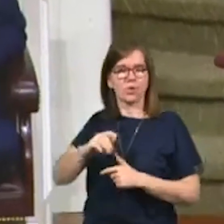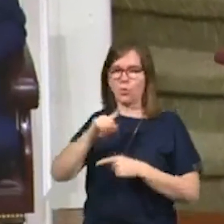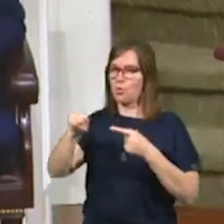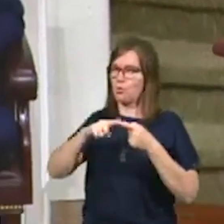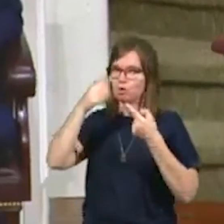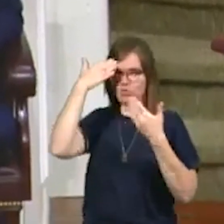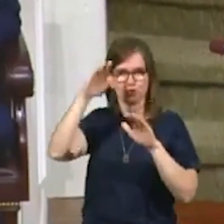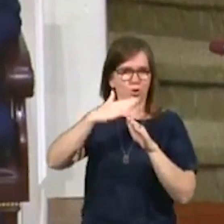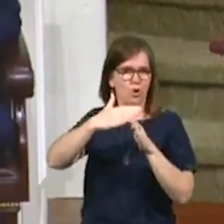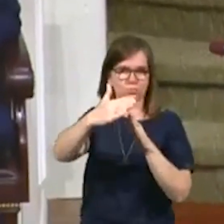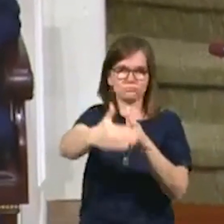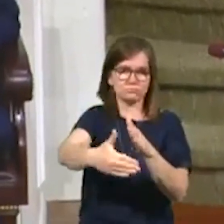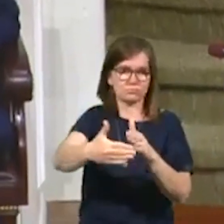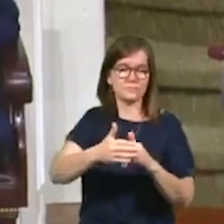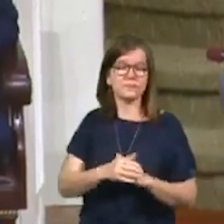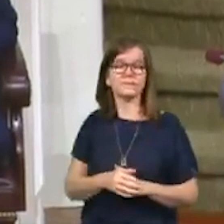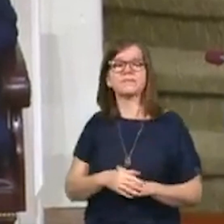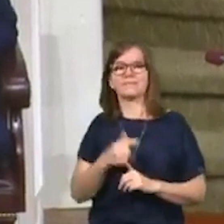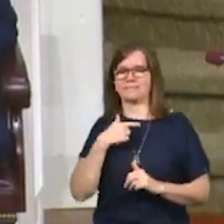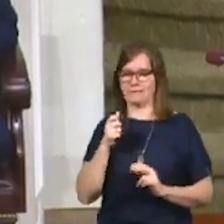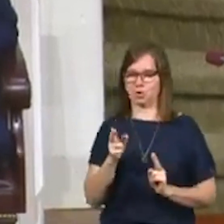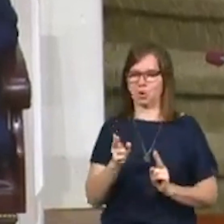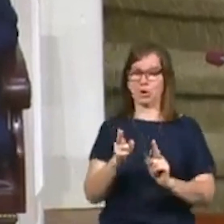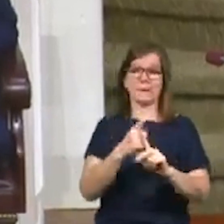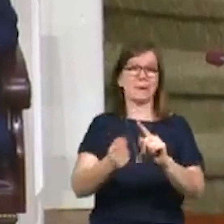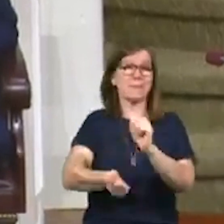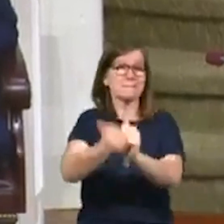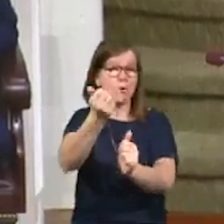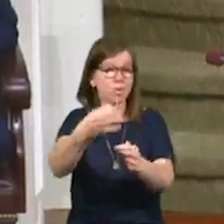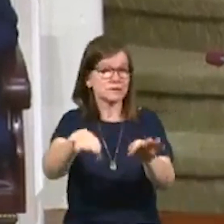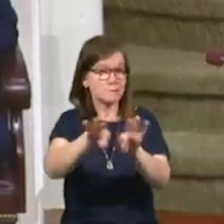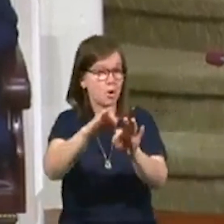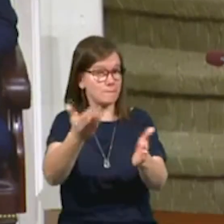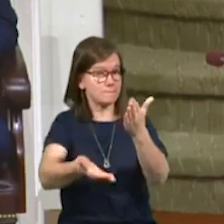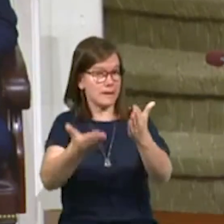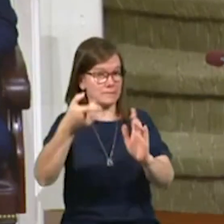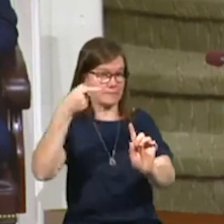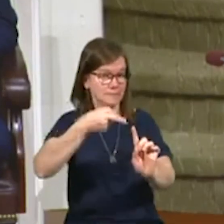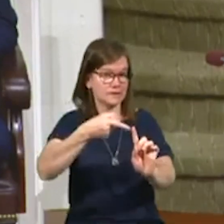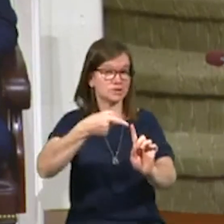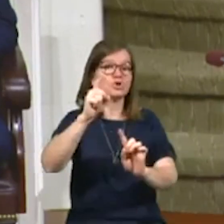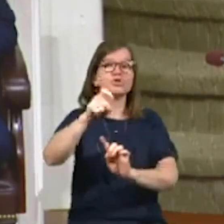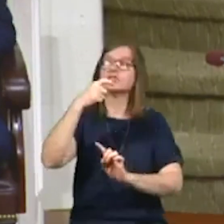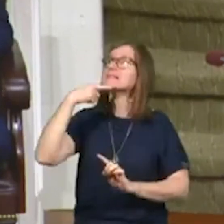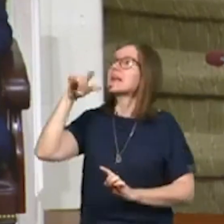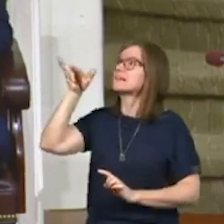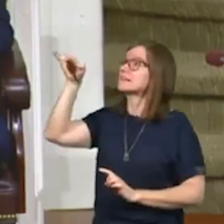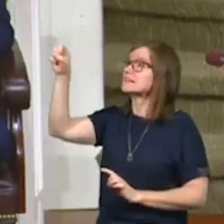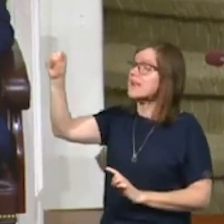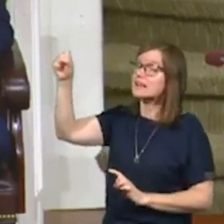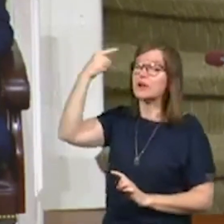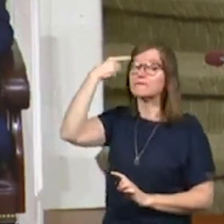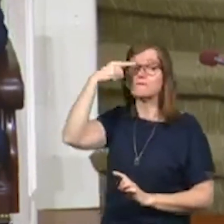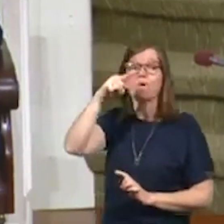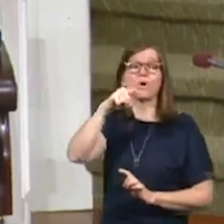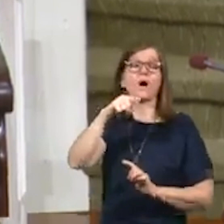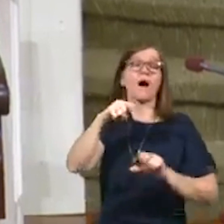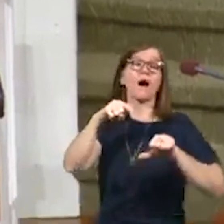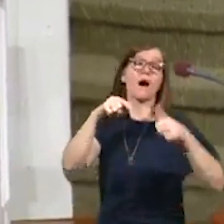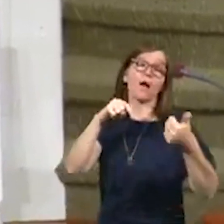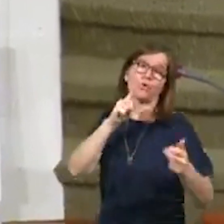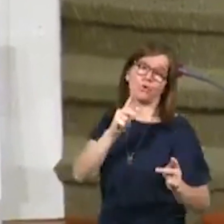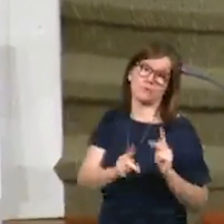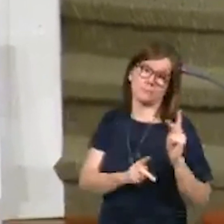not know the outcome. Finally, I have to hurry. But this is perhaps the most important point. You ought to say yes, Lord, for the sake of others.